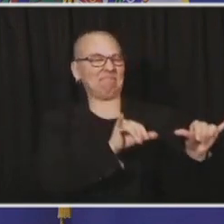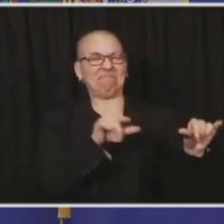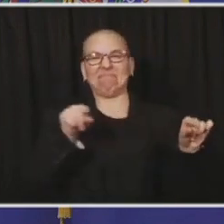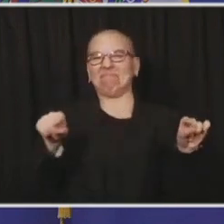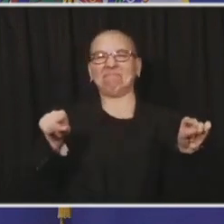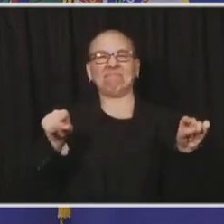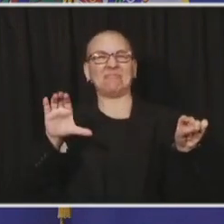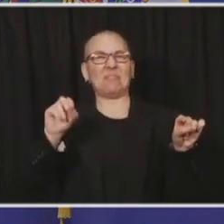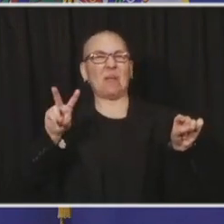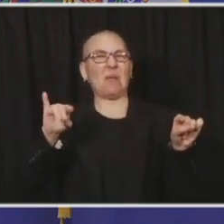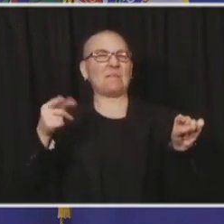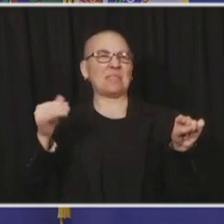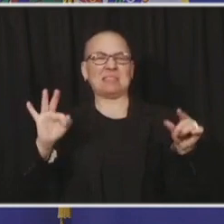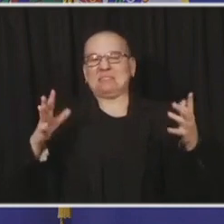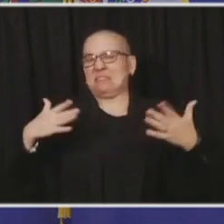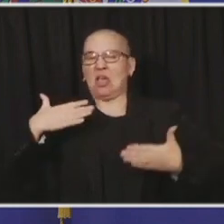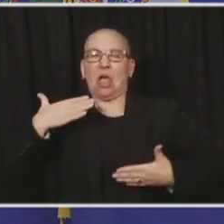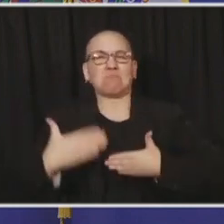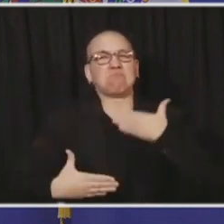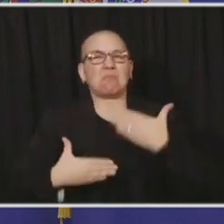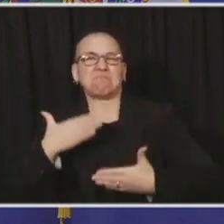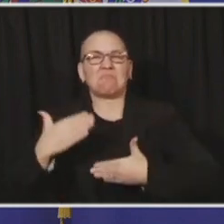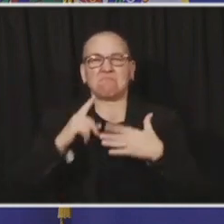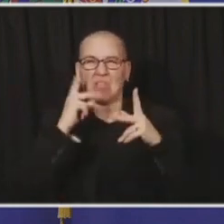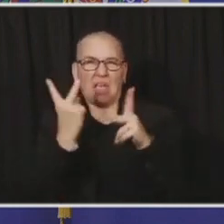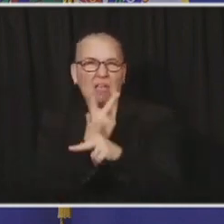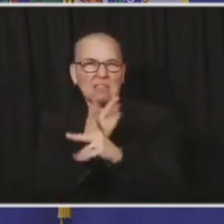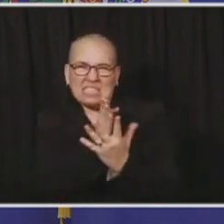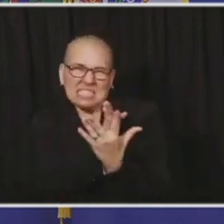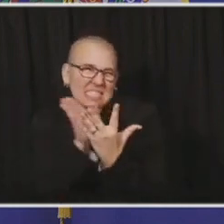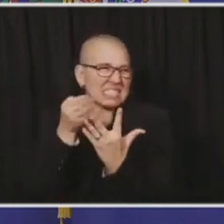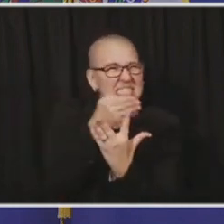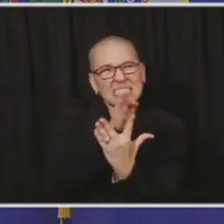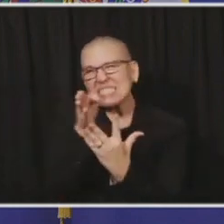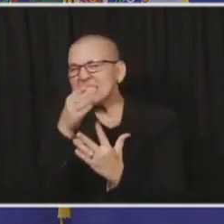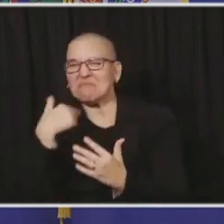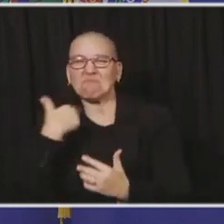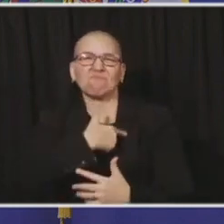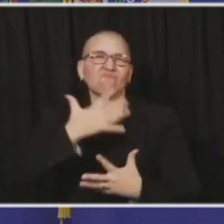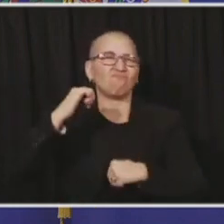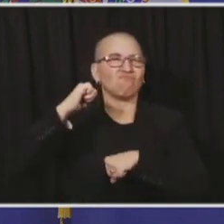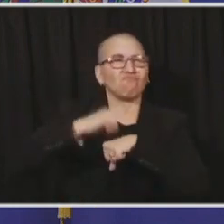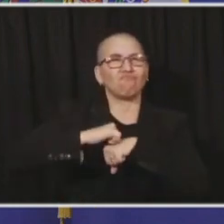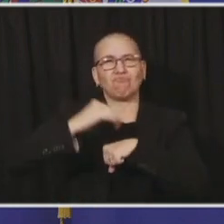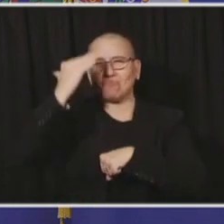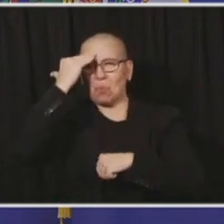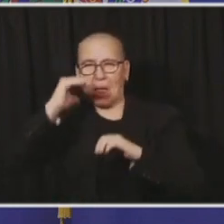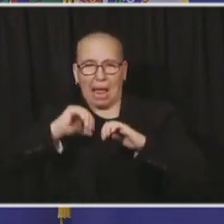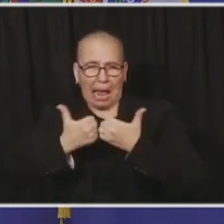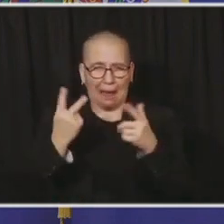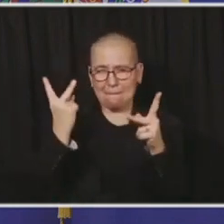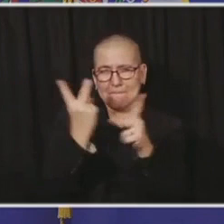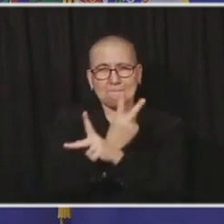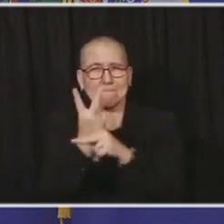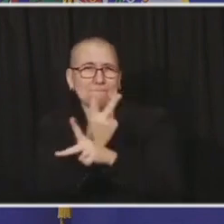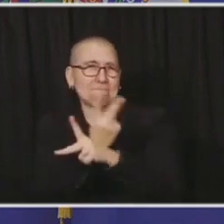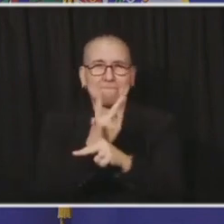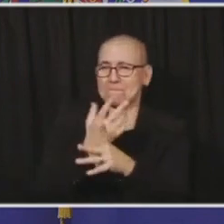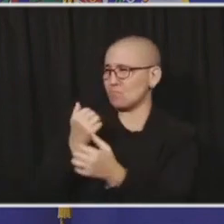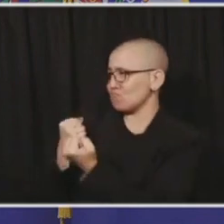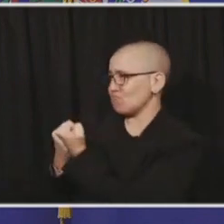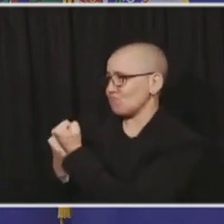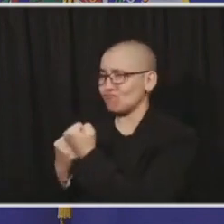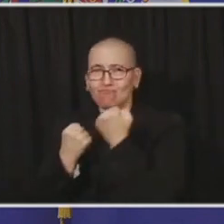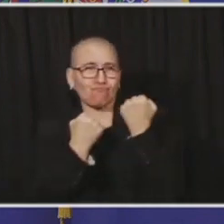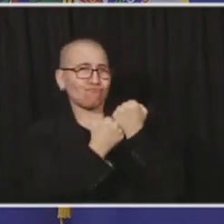takes to get through, and we know what it takes to be a good neighbor. This week will mark the darkest days of our year